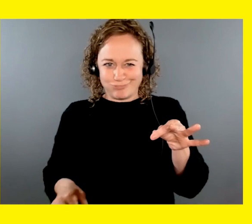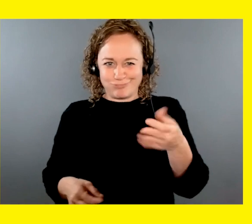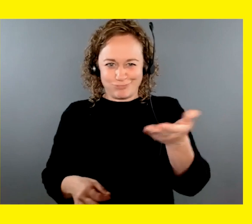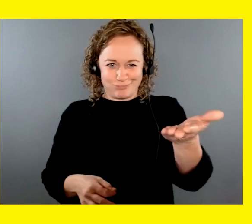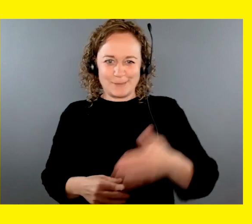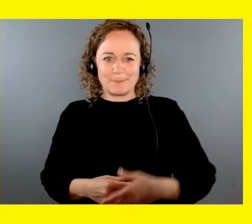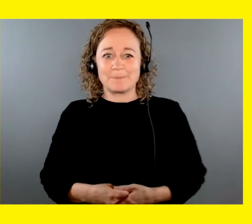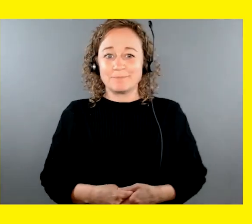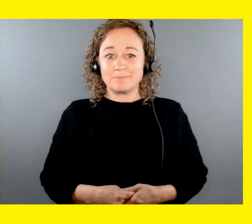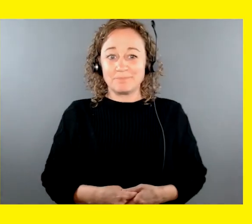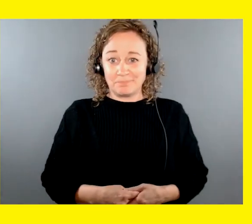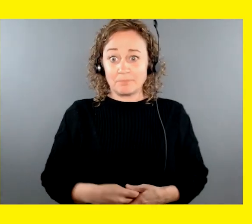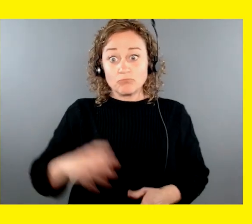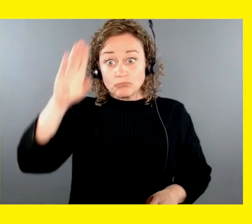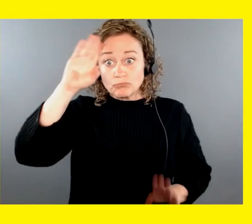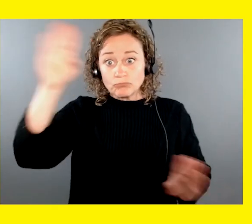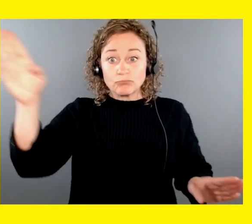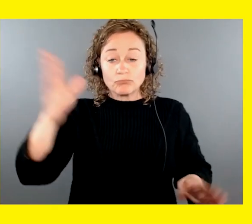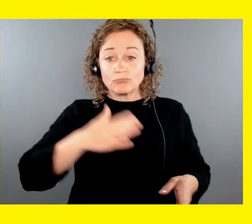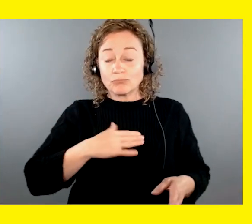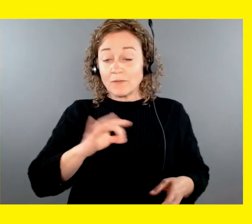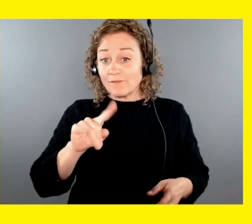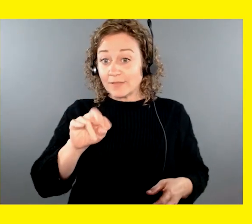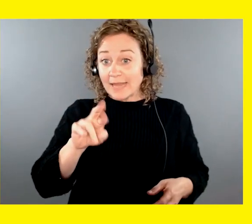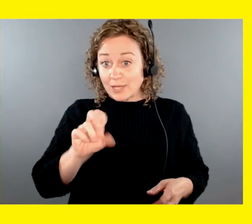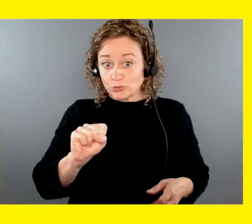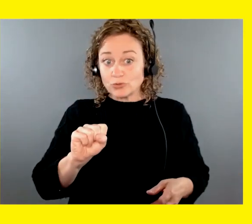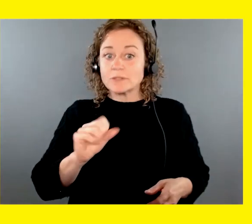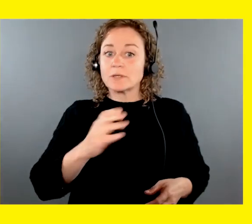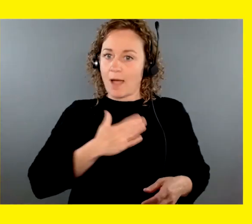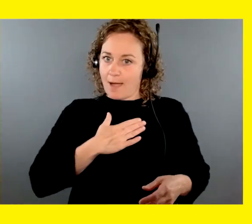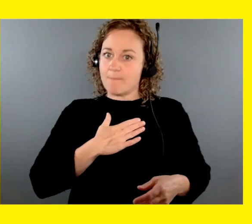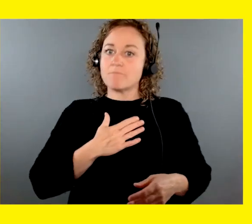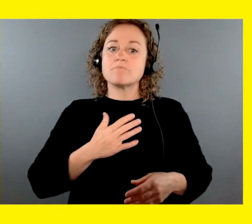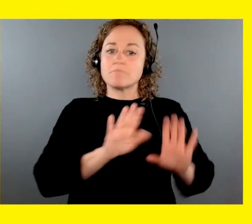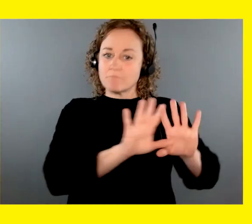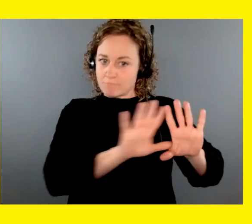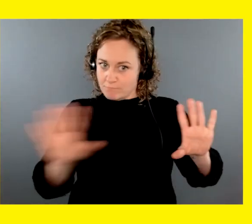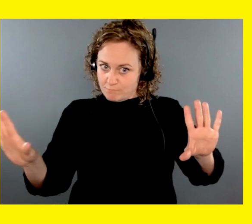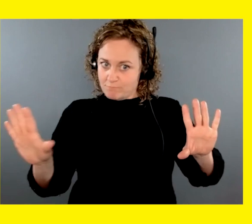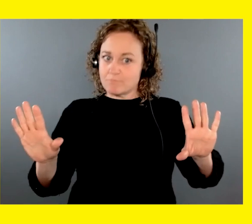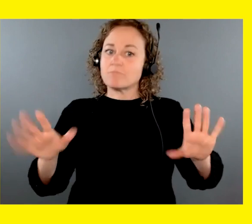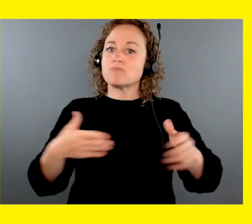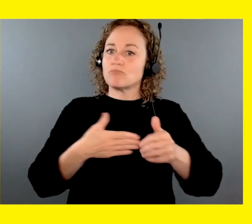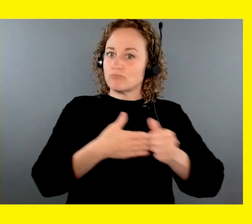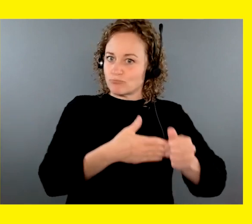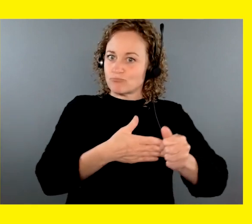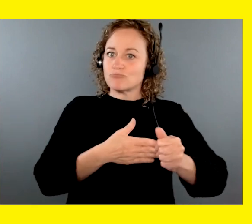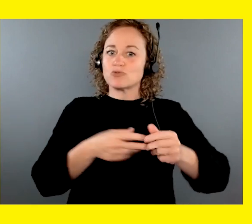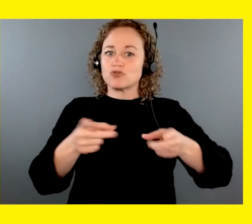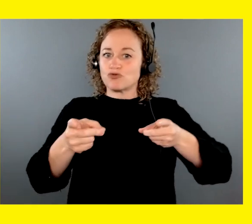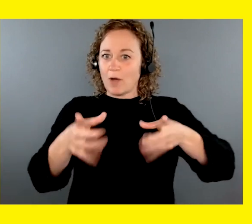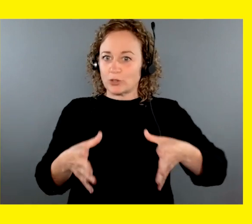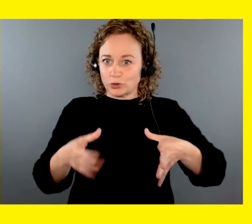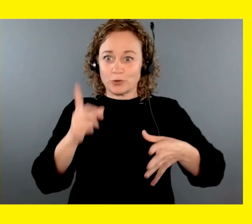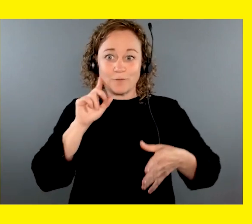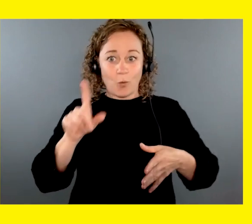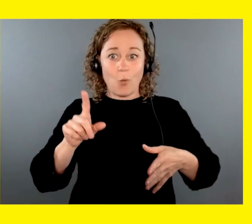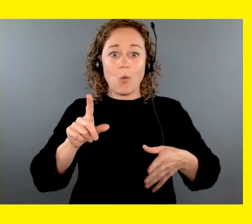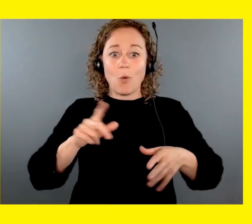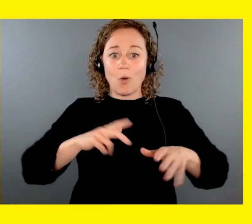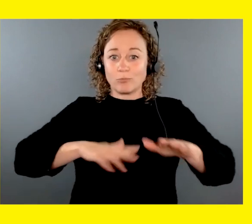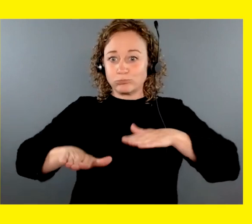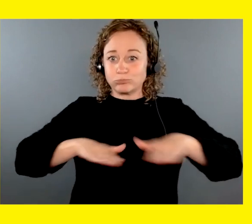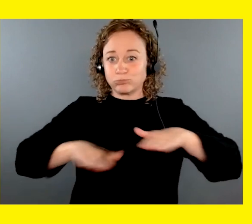Hi, everyone. My name is Flanders and I'm your national race director for the fourth CNIB Guide Dogs Pup Crawl. I'm an